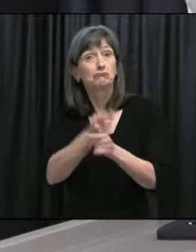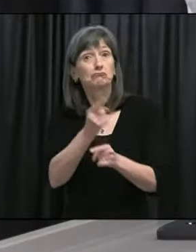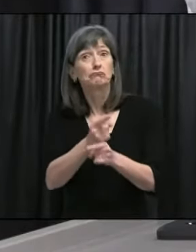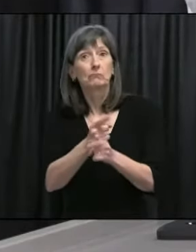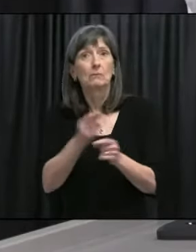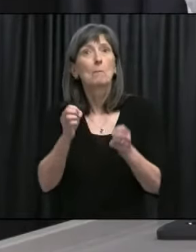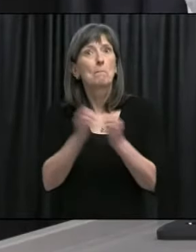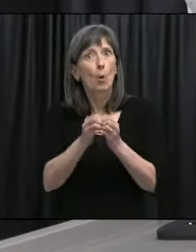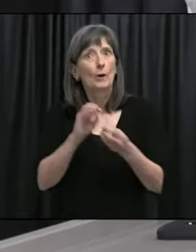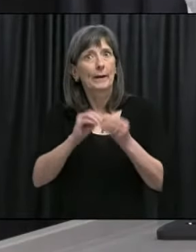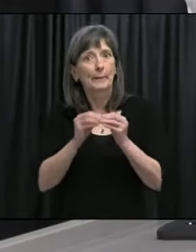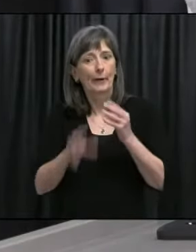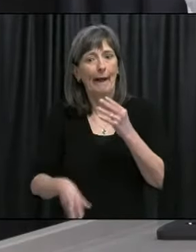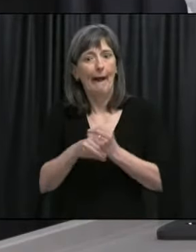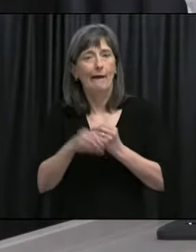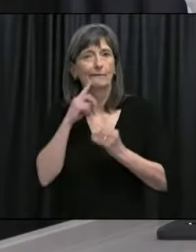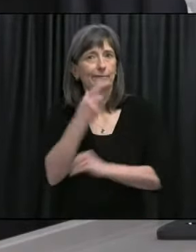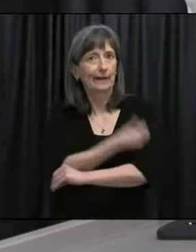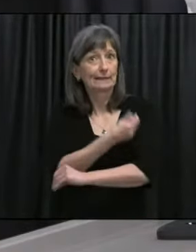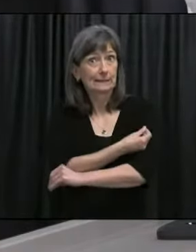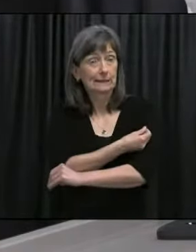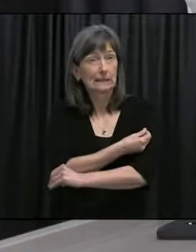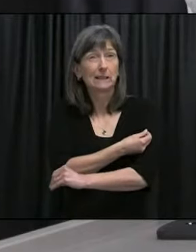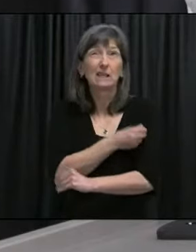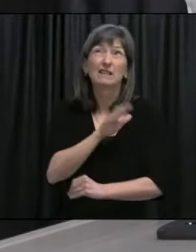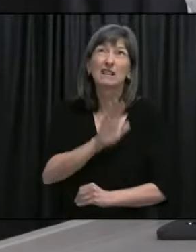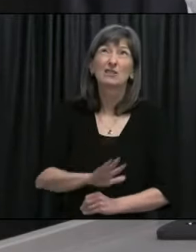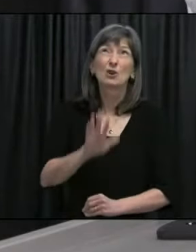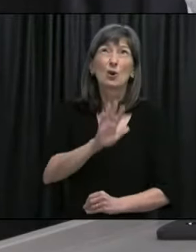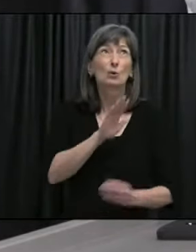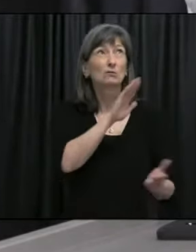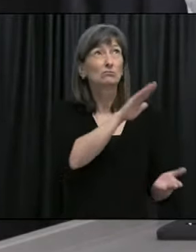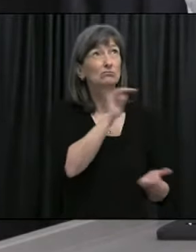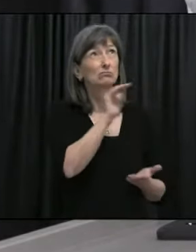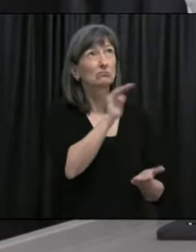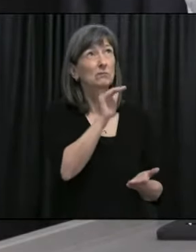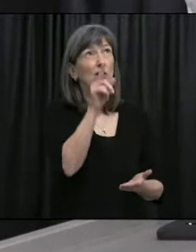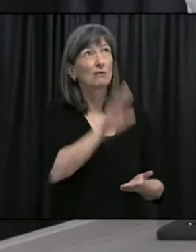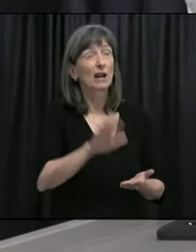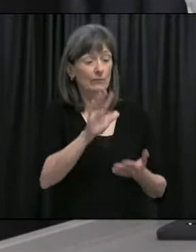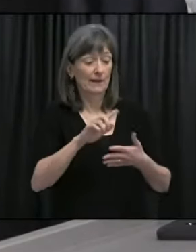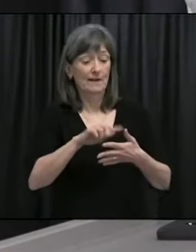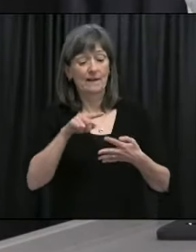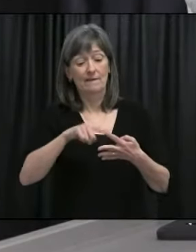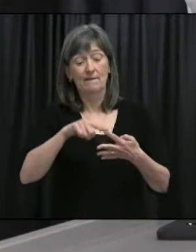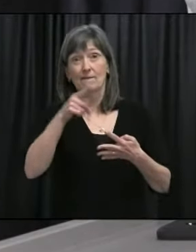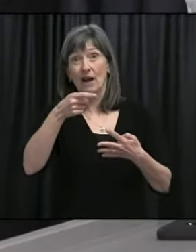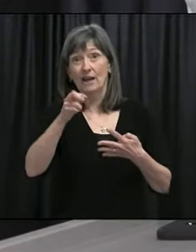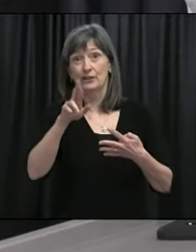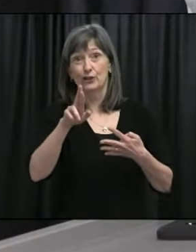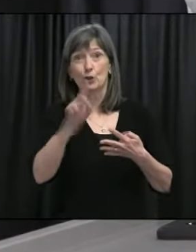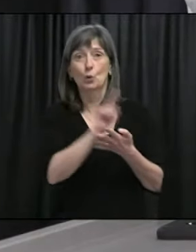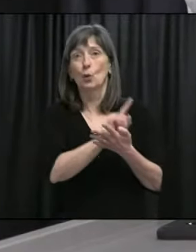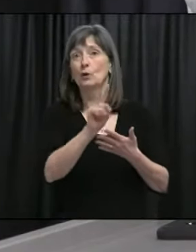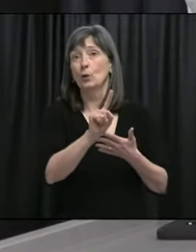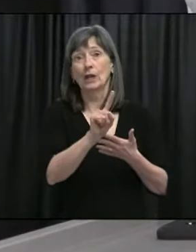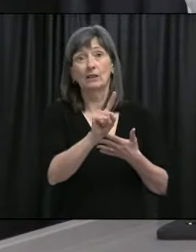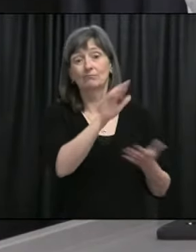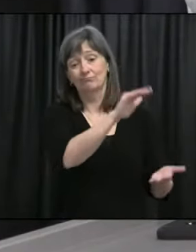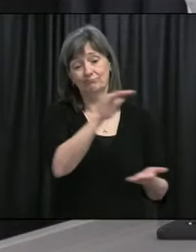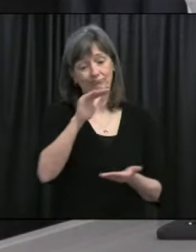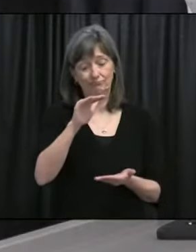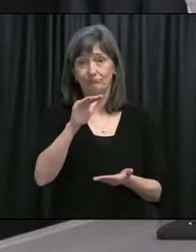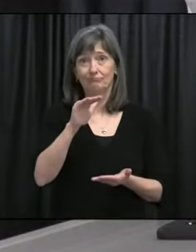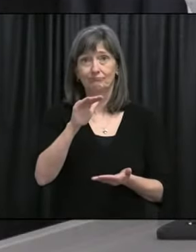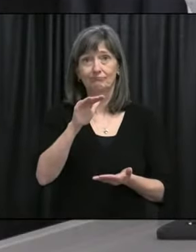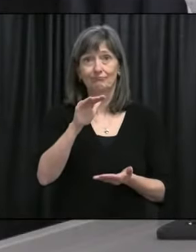and it amounts to currently a week of Pfizer deliveries. So we will do our best to make